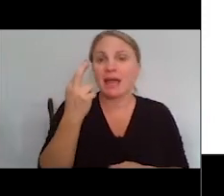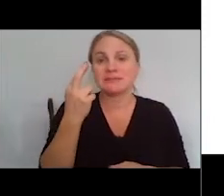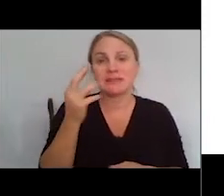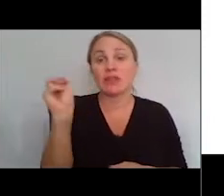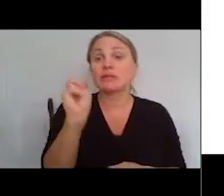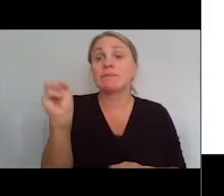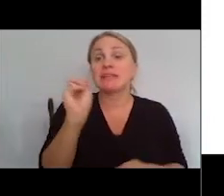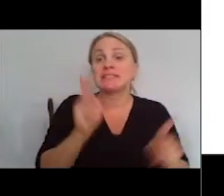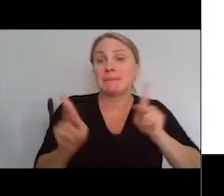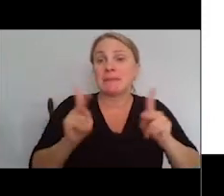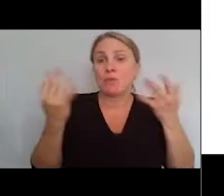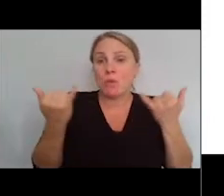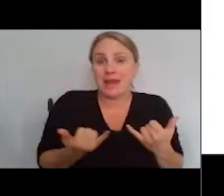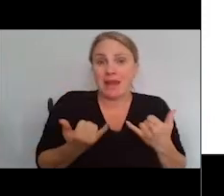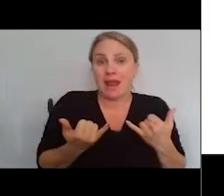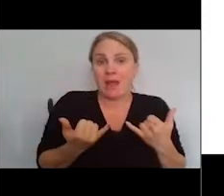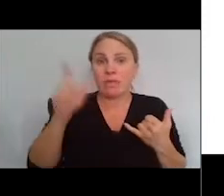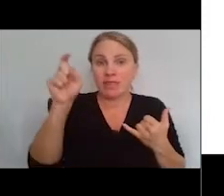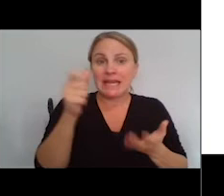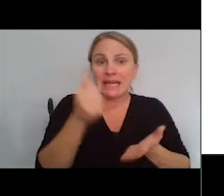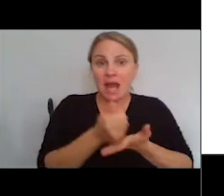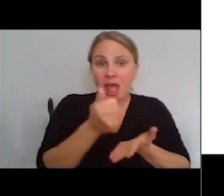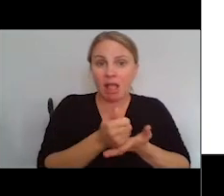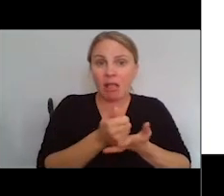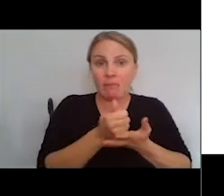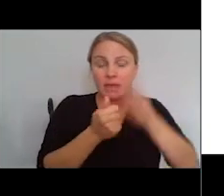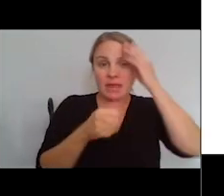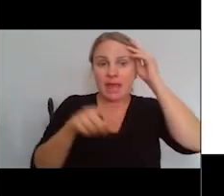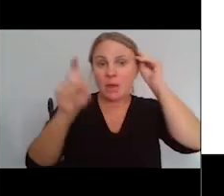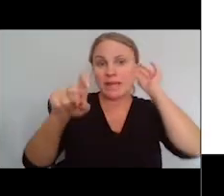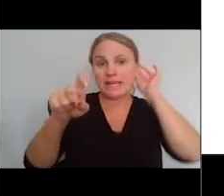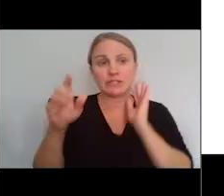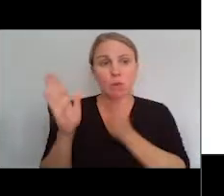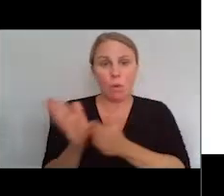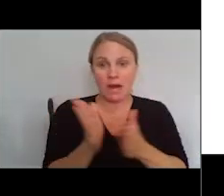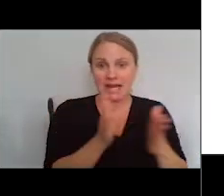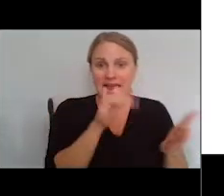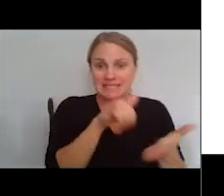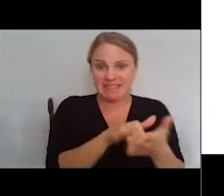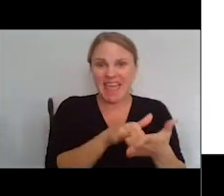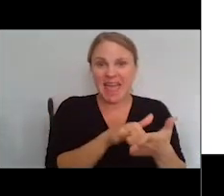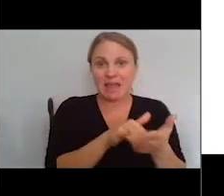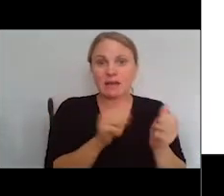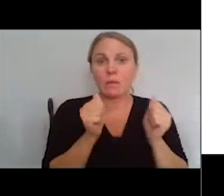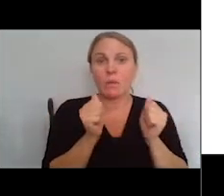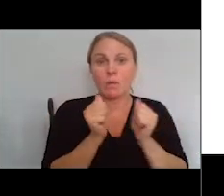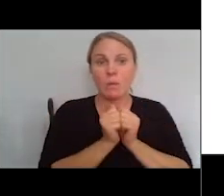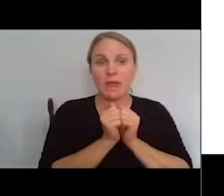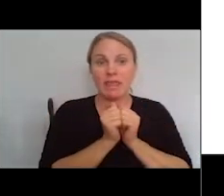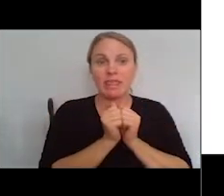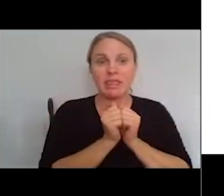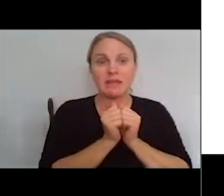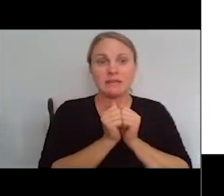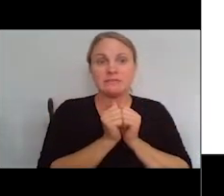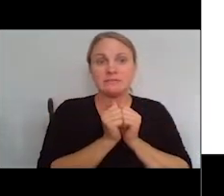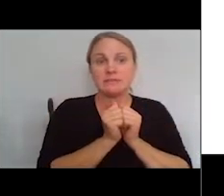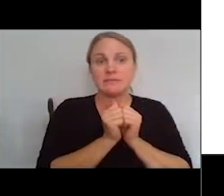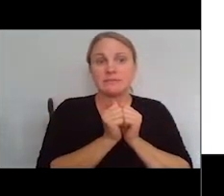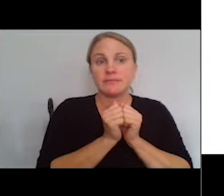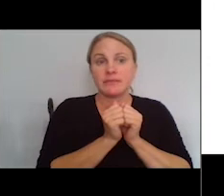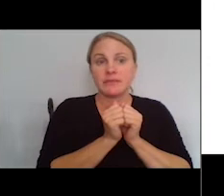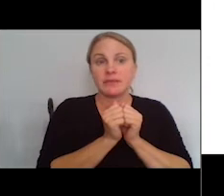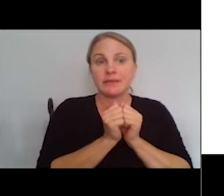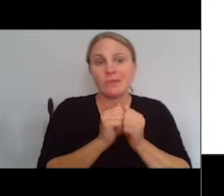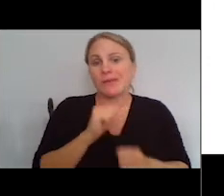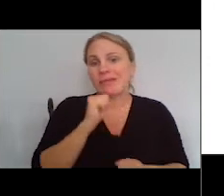of people right now who need help, and we need to organize that, albeit with insufficient and inexact knowledge,